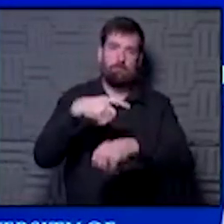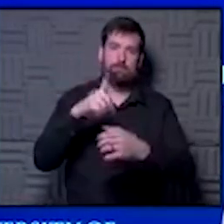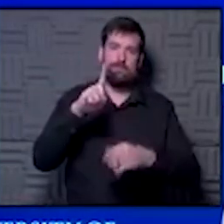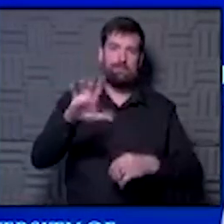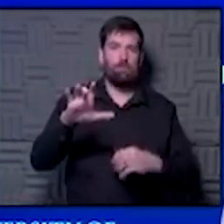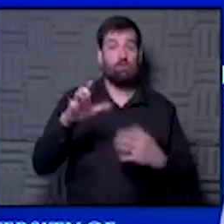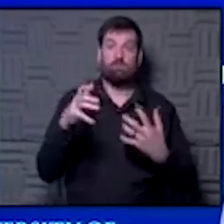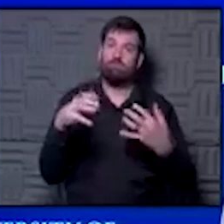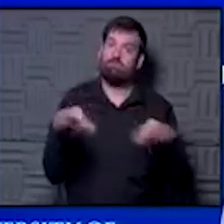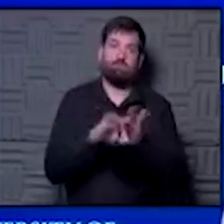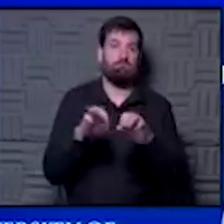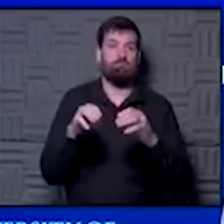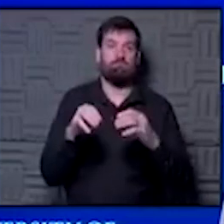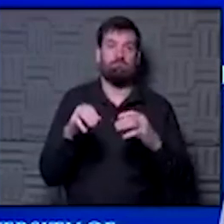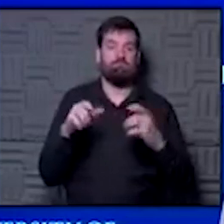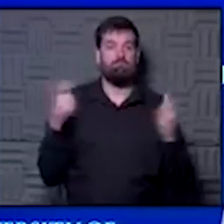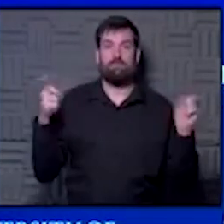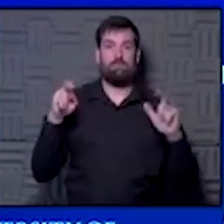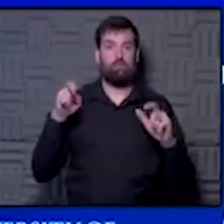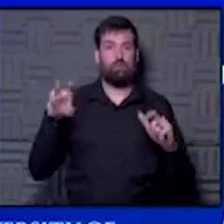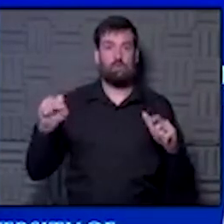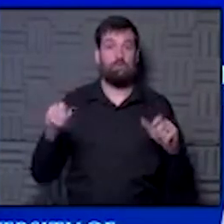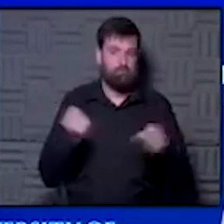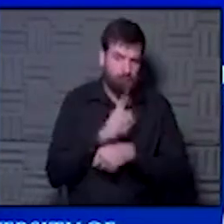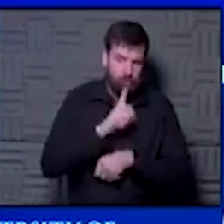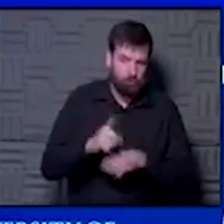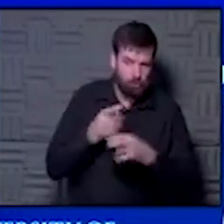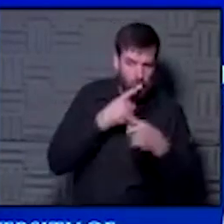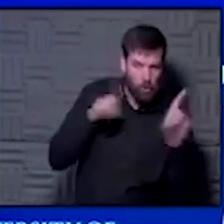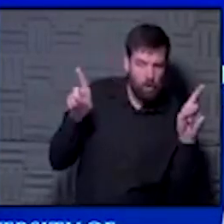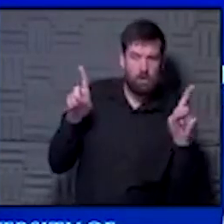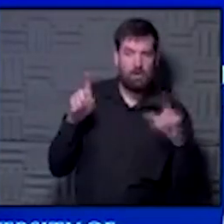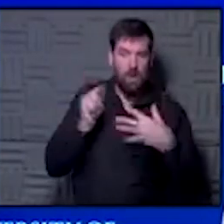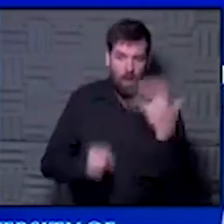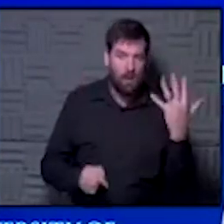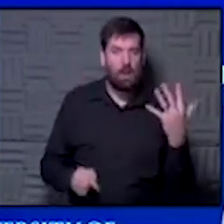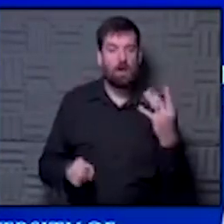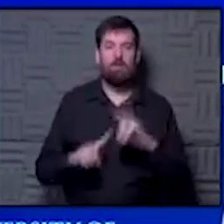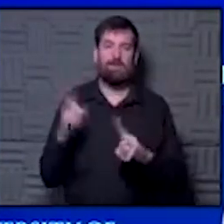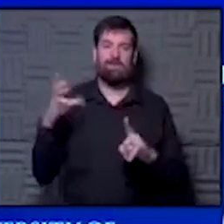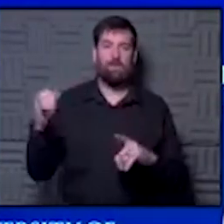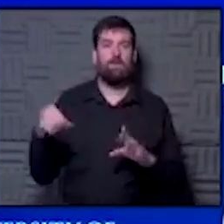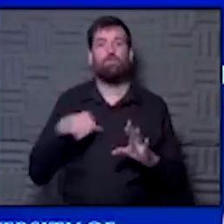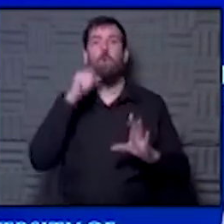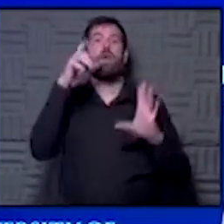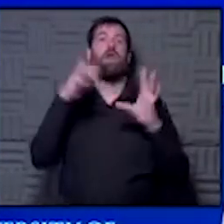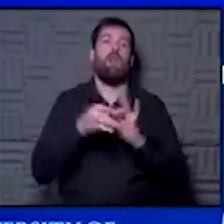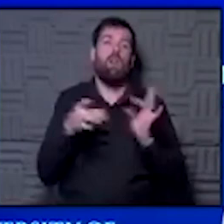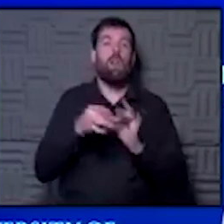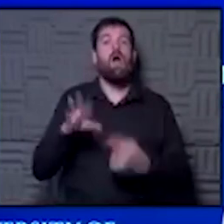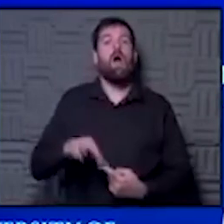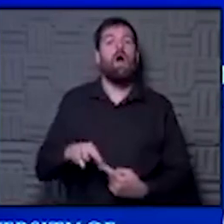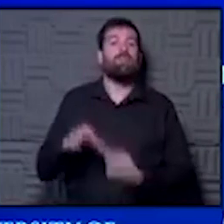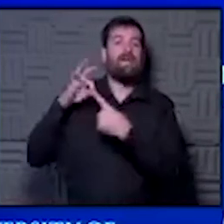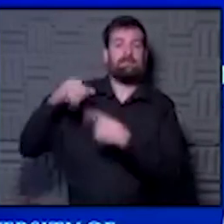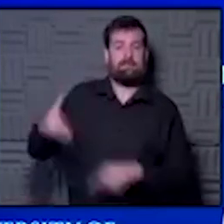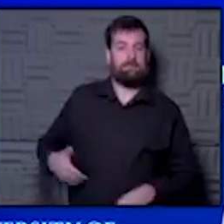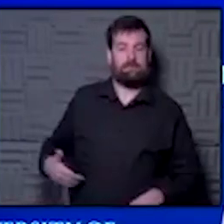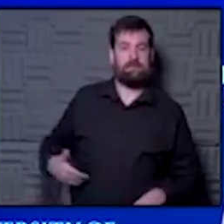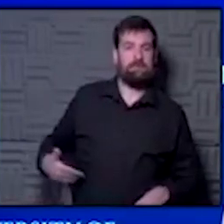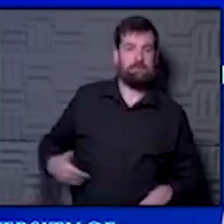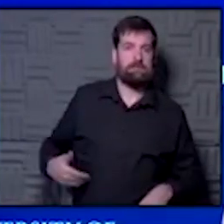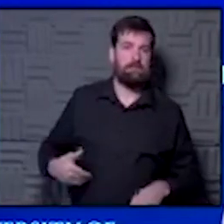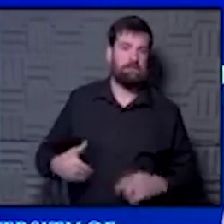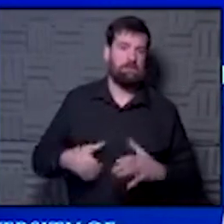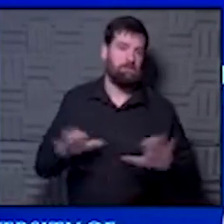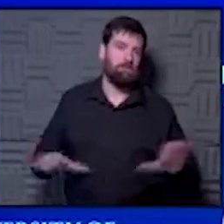that's big news. They said we got to make sure it's going to work, et cetera. But companies don't say that unless they have some inkling that things are going pretty well.